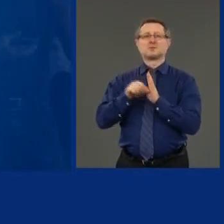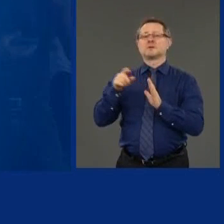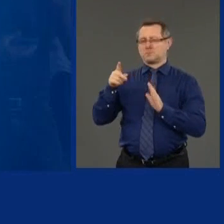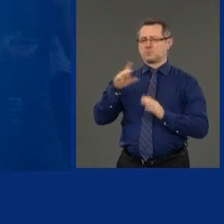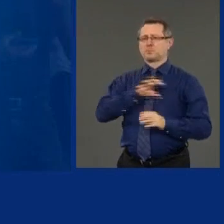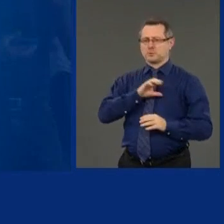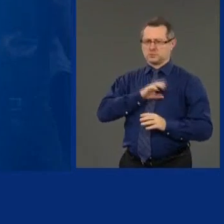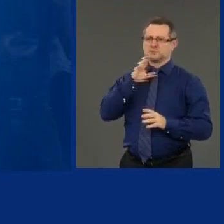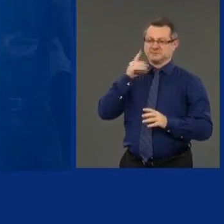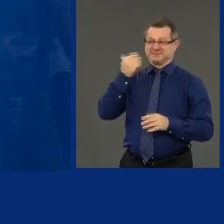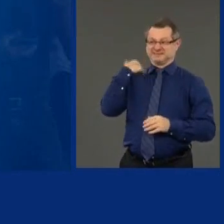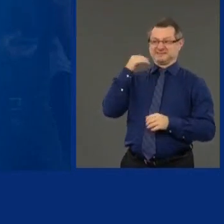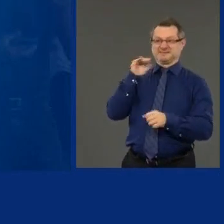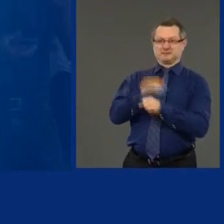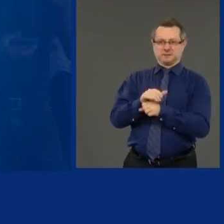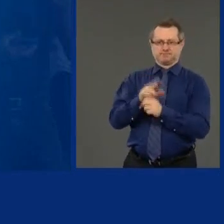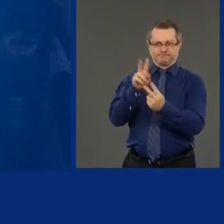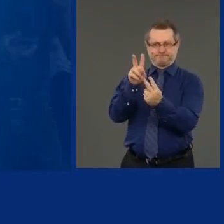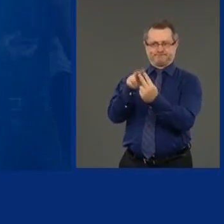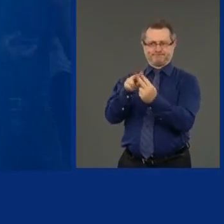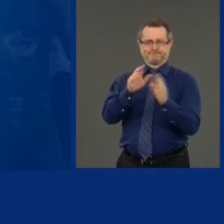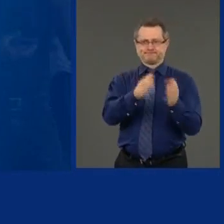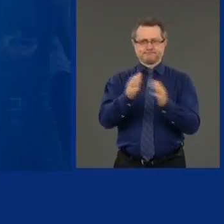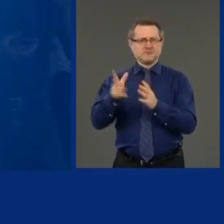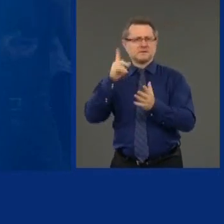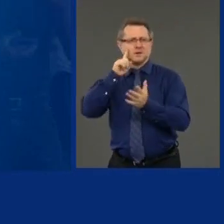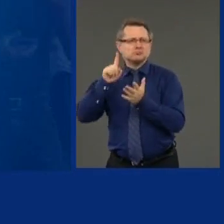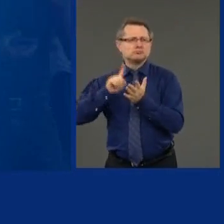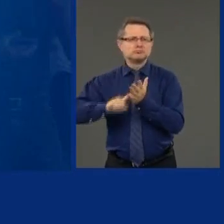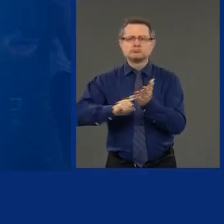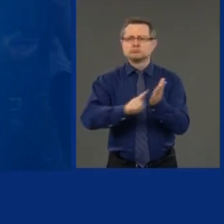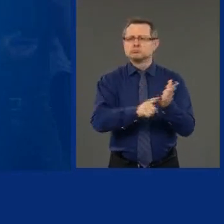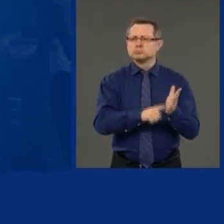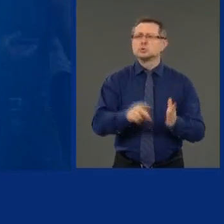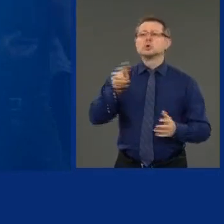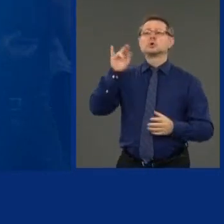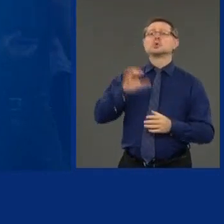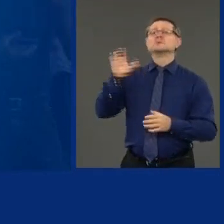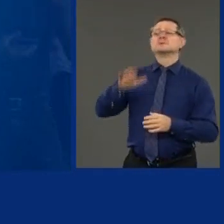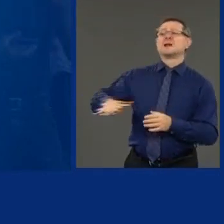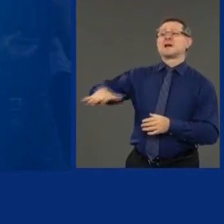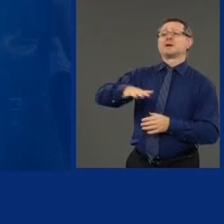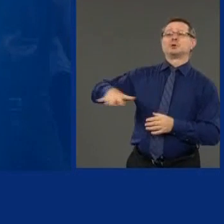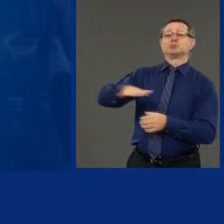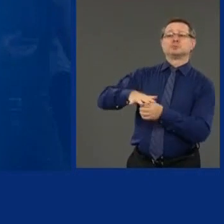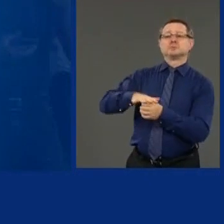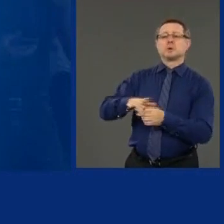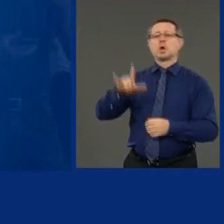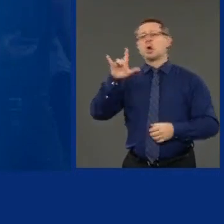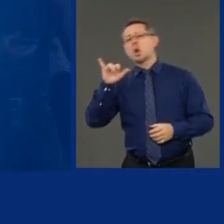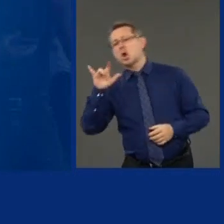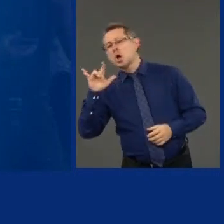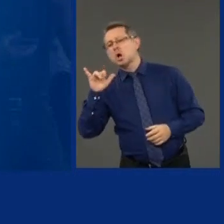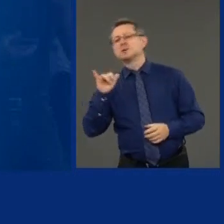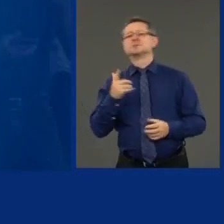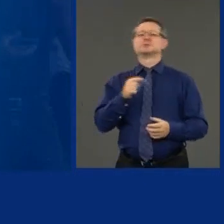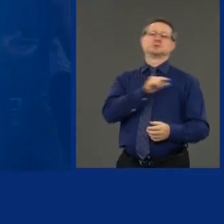last night through primarily the downstate area, Manhattan, Long Island, Queens,